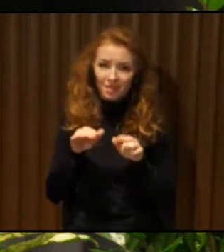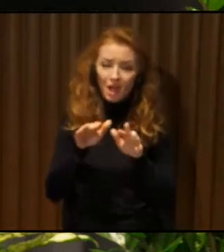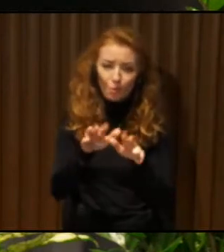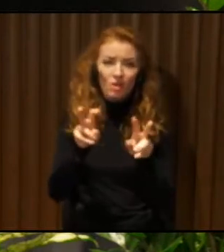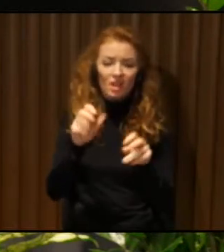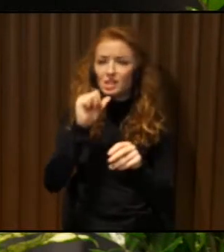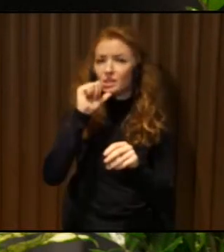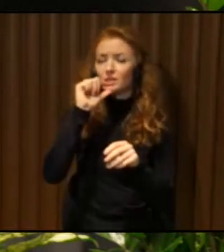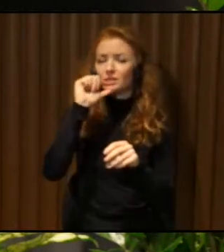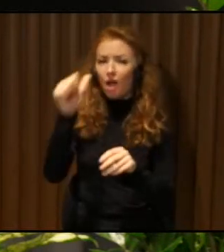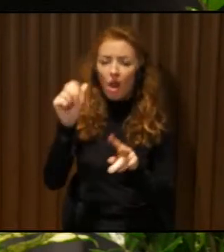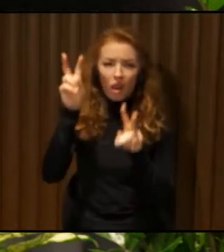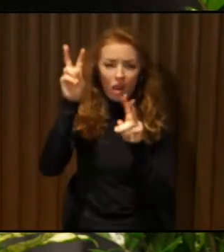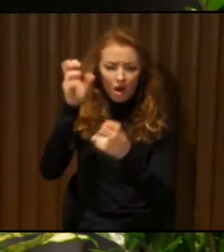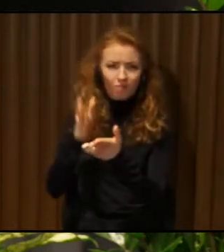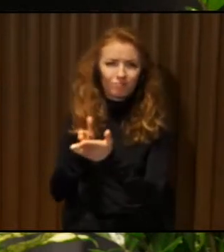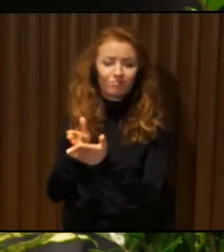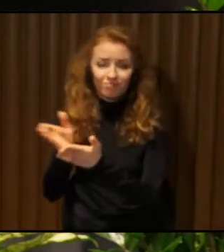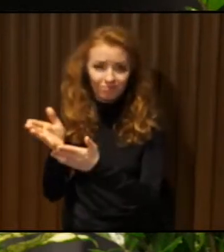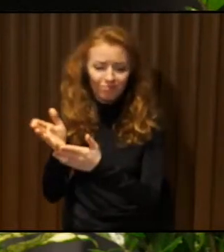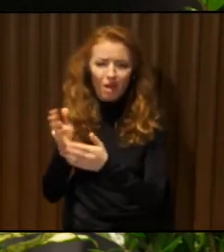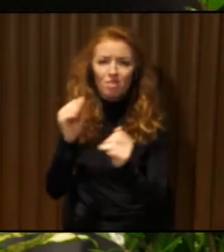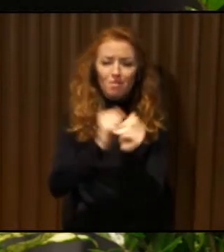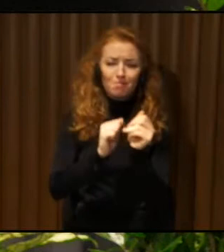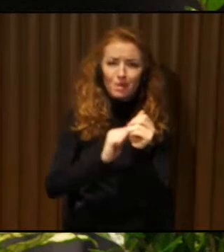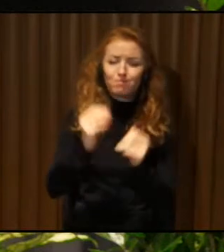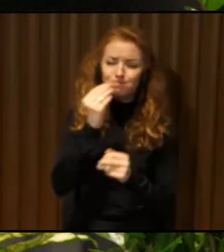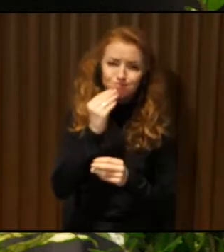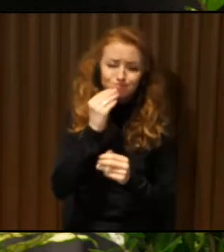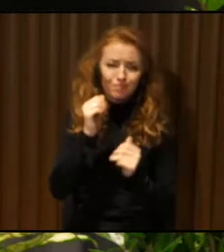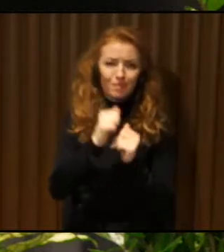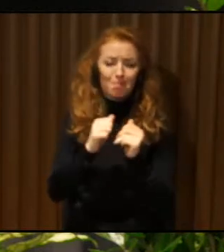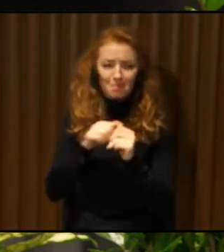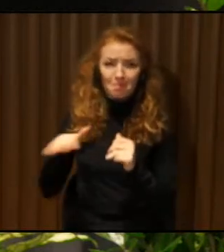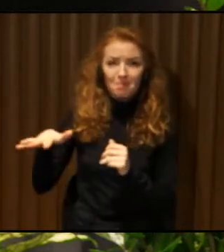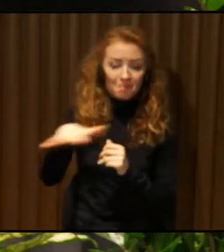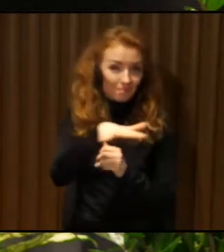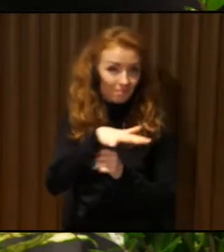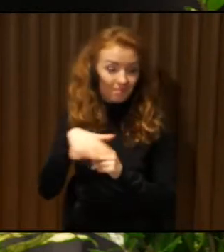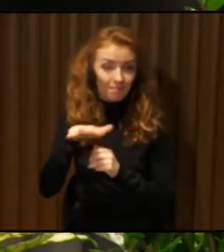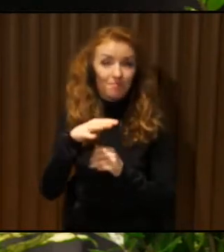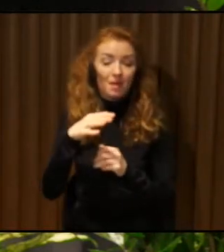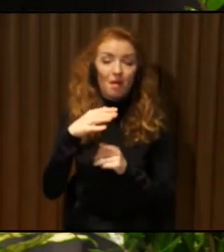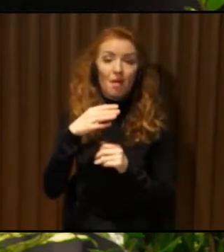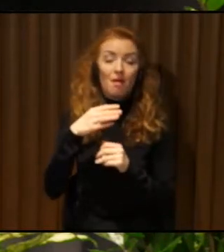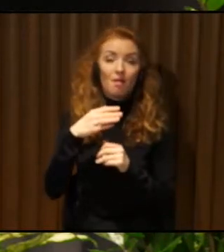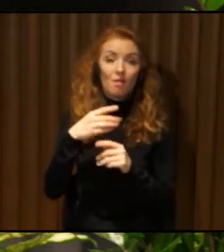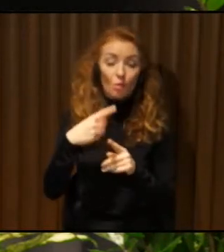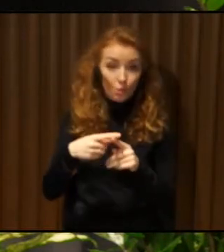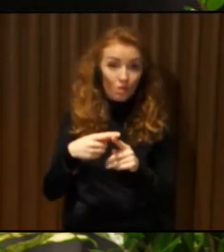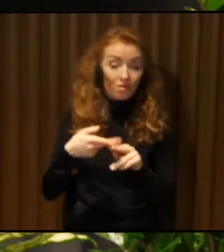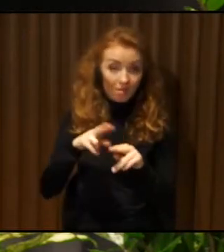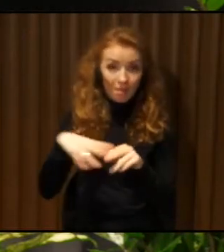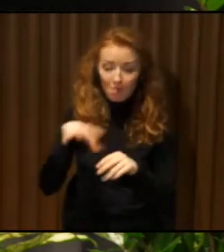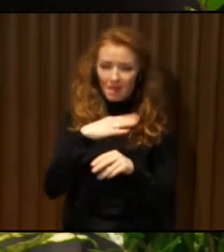food safety, carbon neutrality, we want to show a nice showcase to the world.